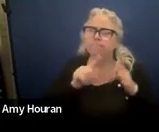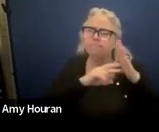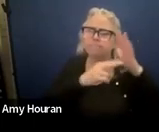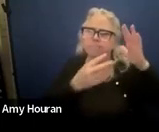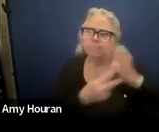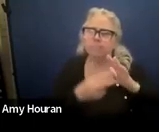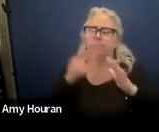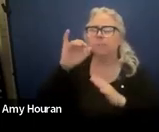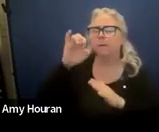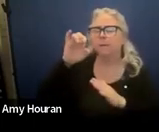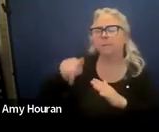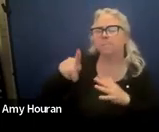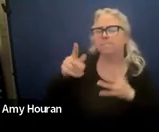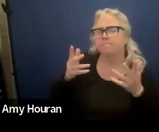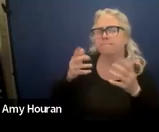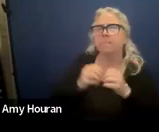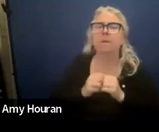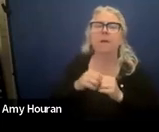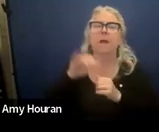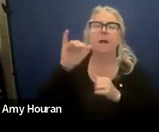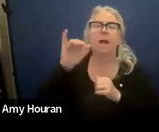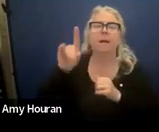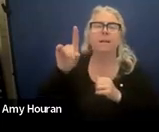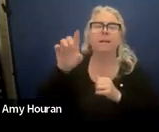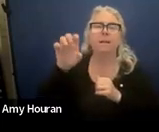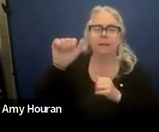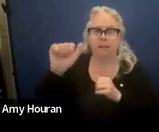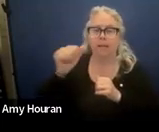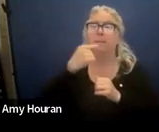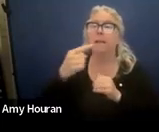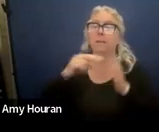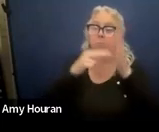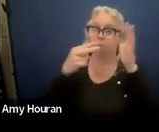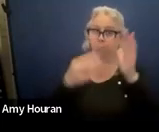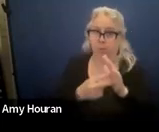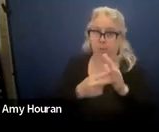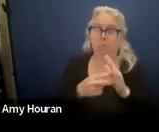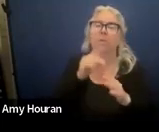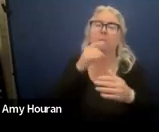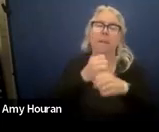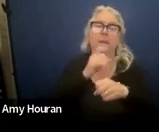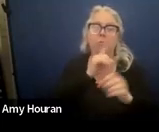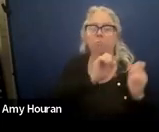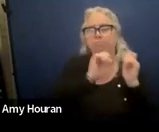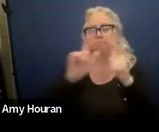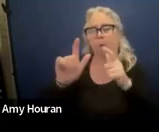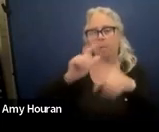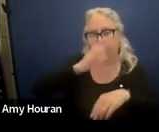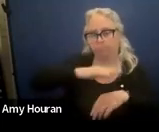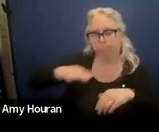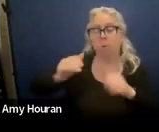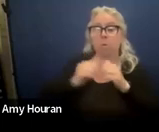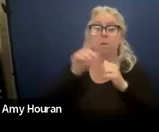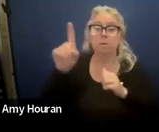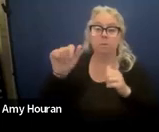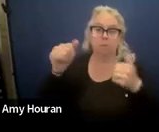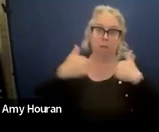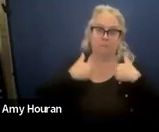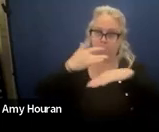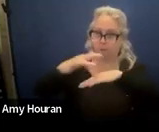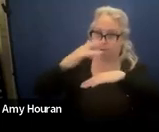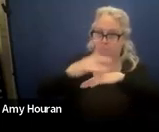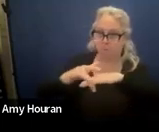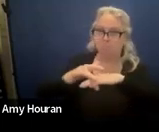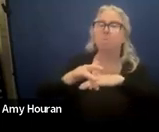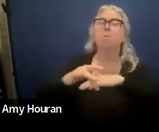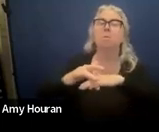so ida says that the purpose of an iep is to ensure that all children with disabilities have available to them